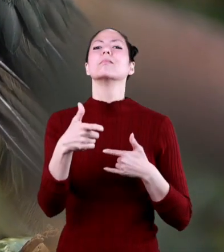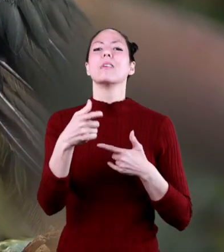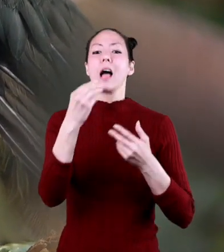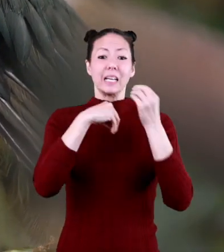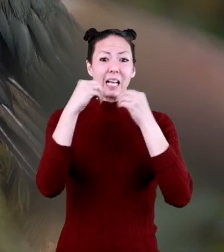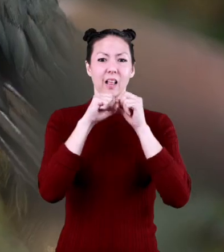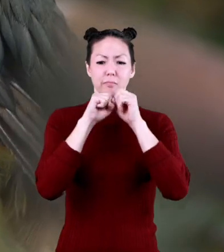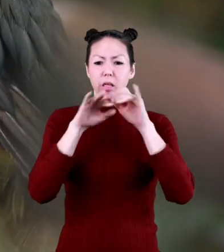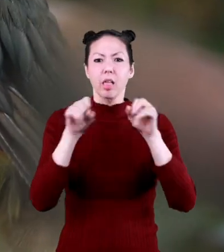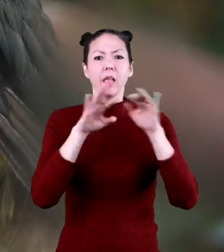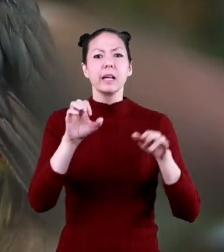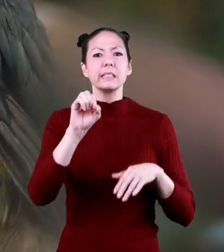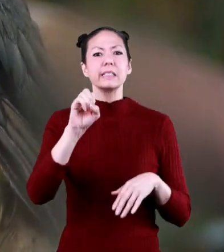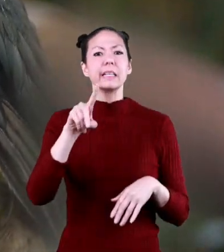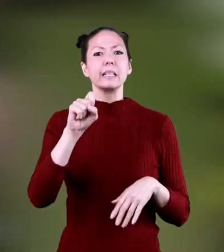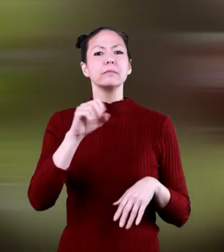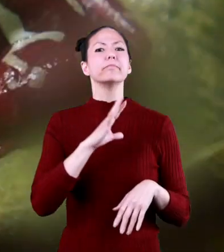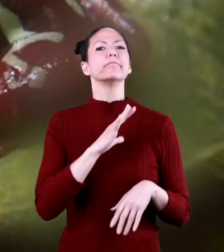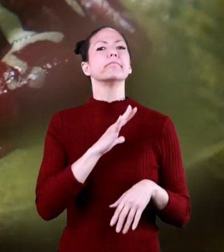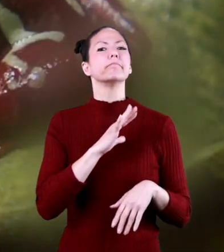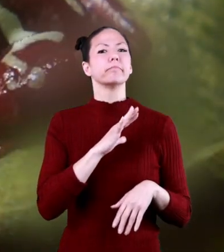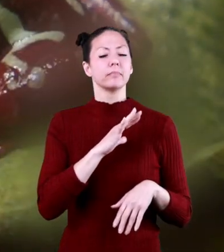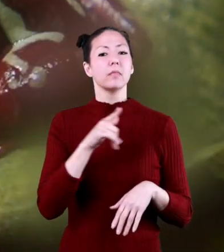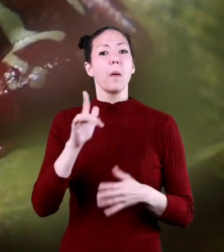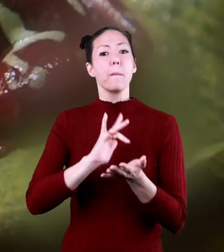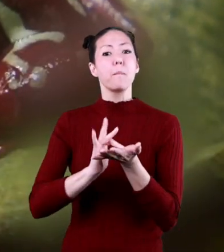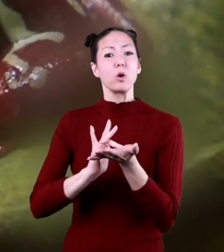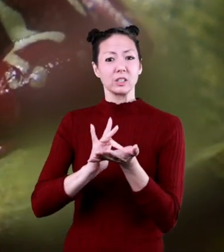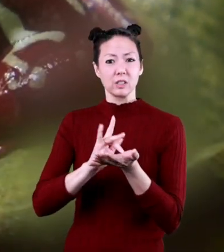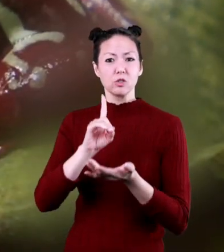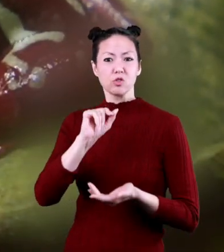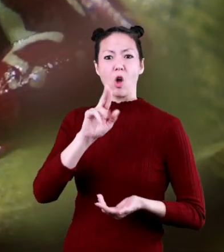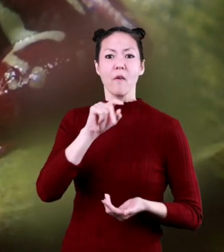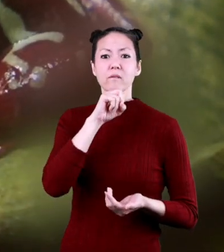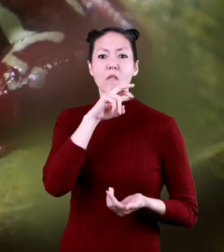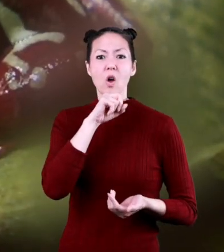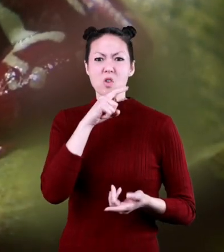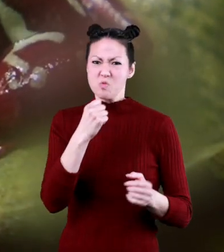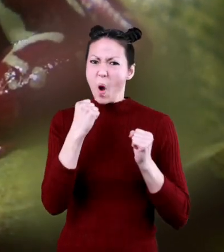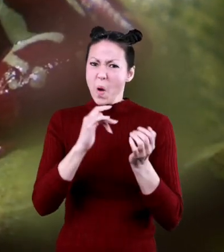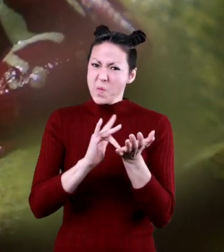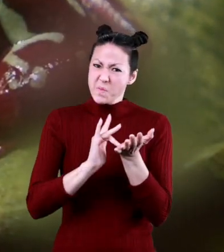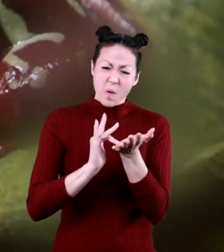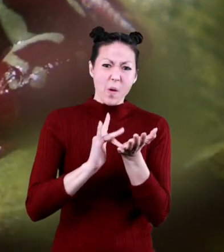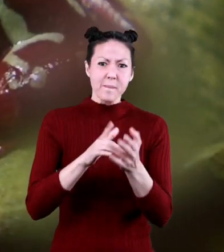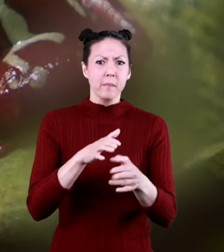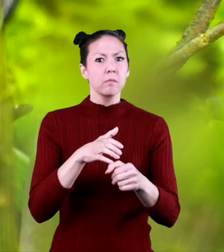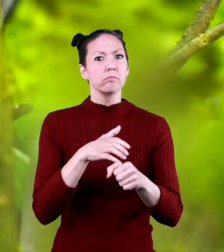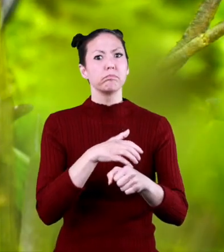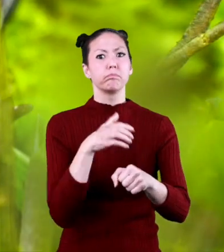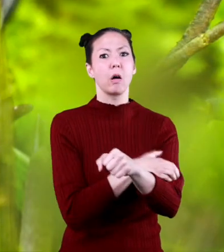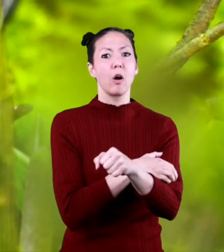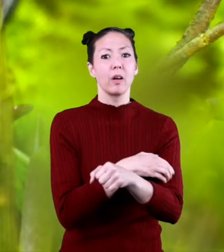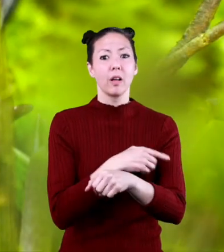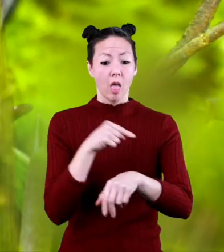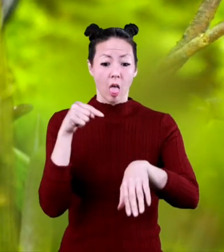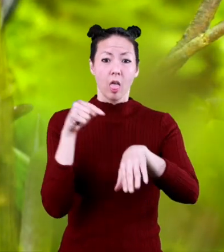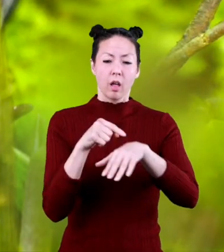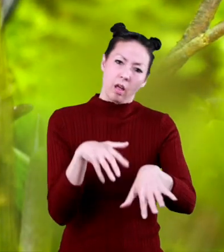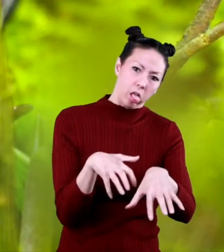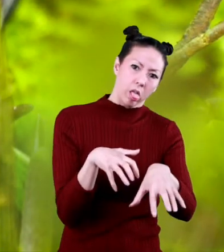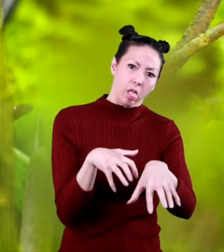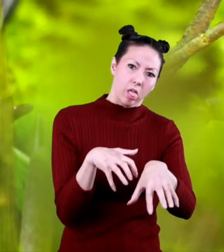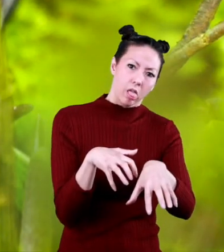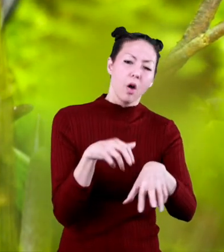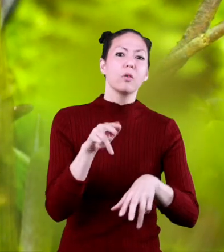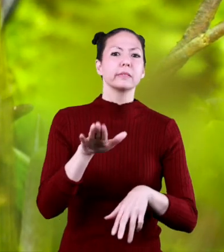they help scatter seed. Poison dart frogs have a very strong poison that is powerful enough to